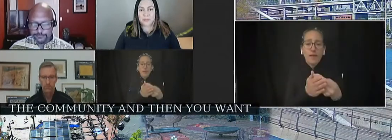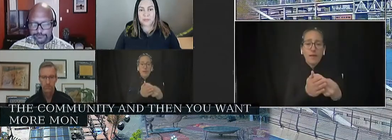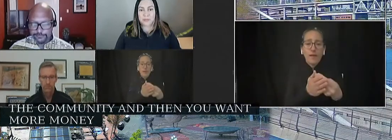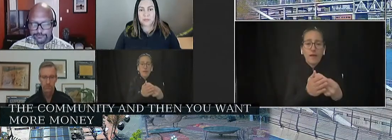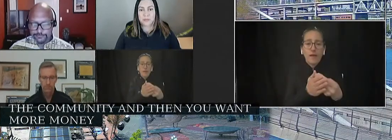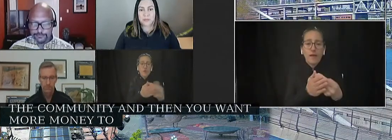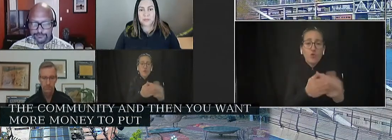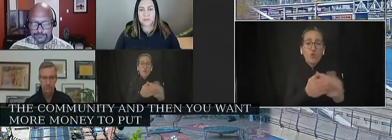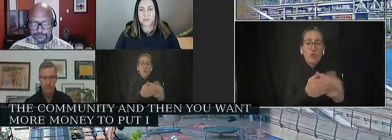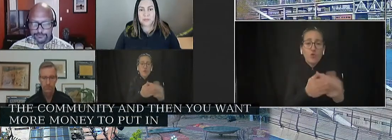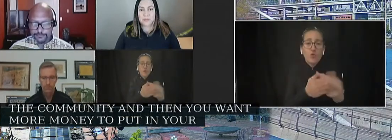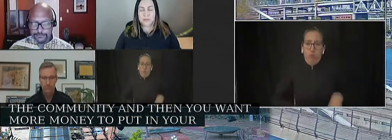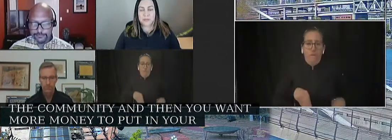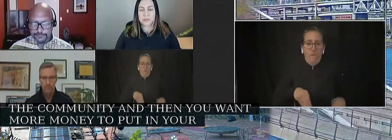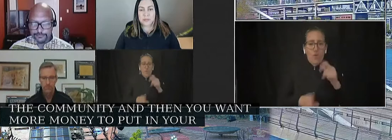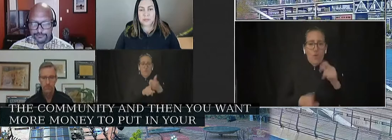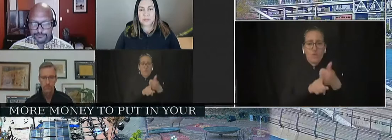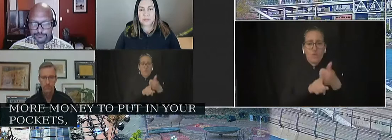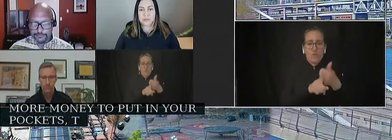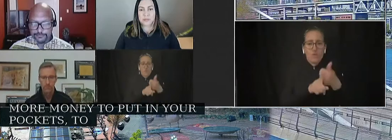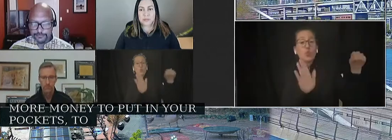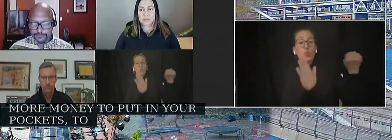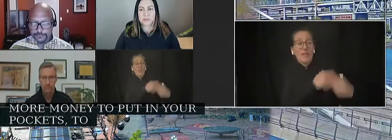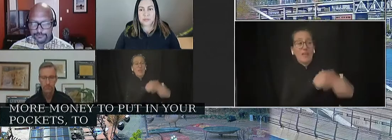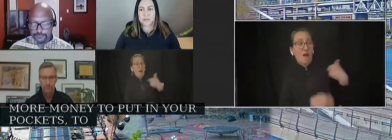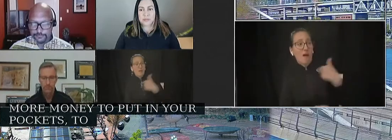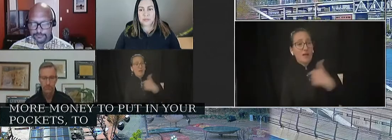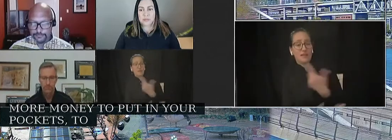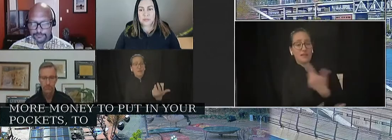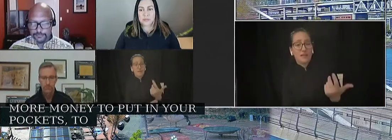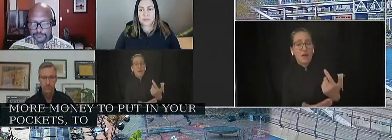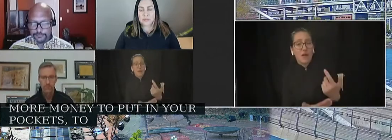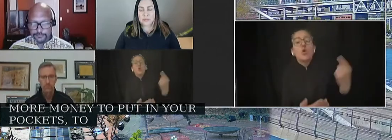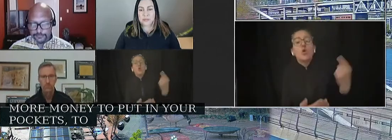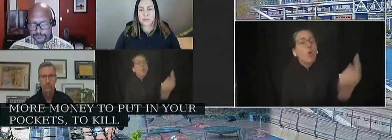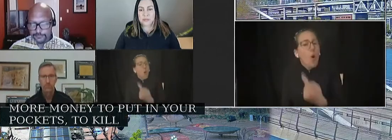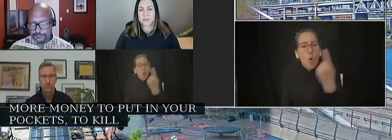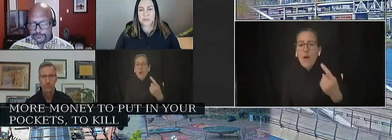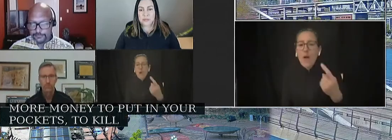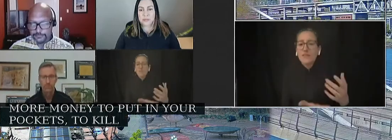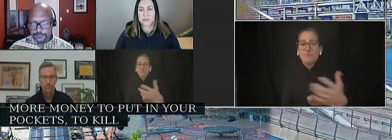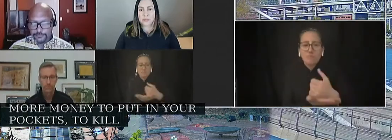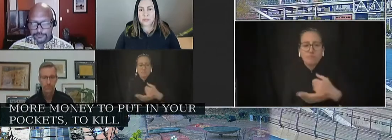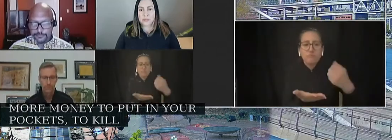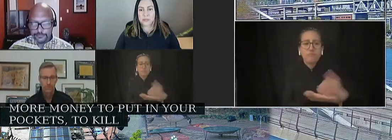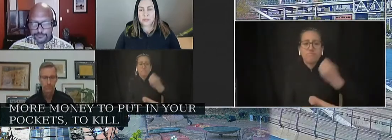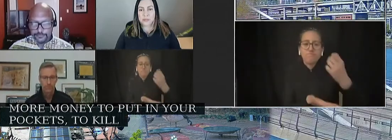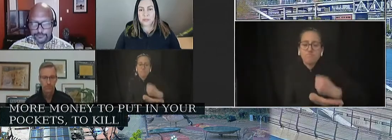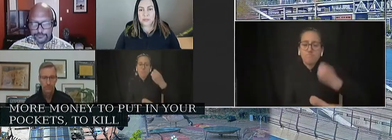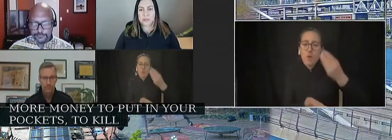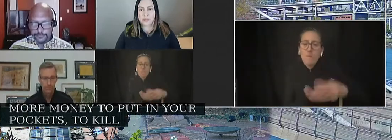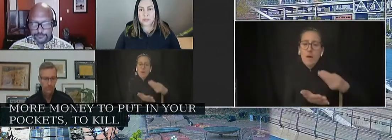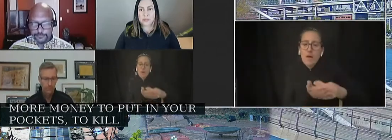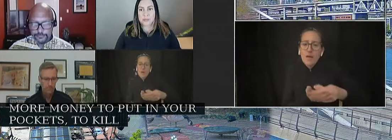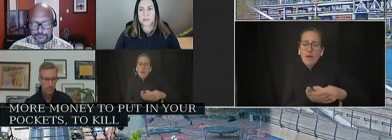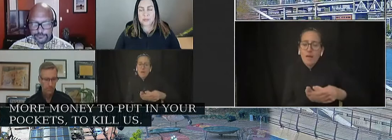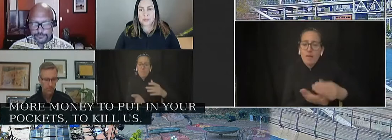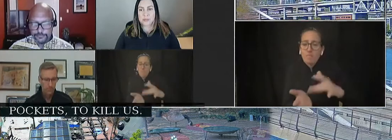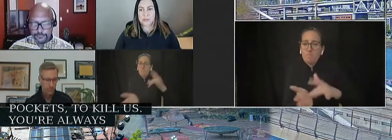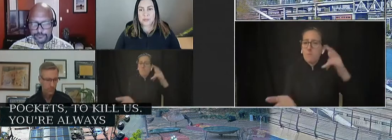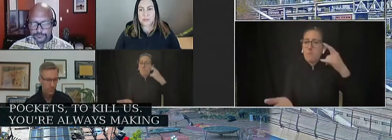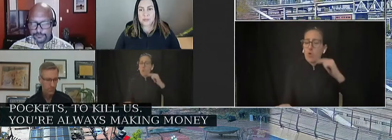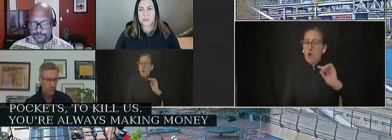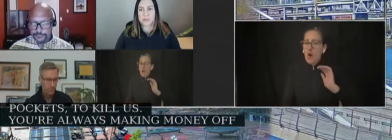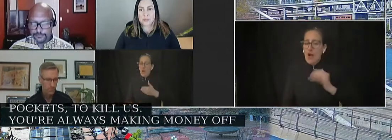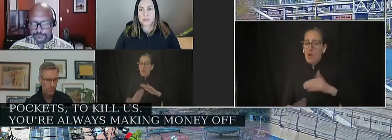pockets to kill us. You're always making money off of our community. And then you take